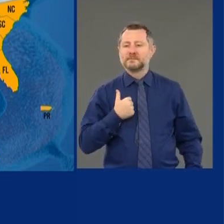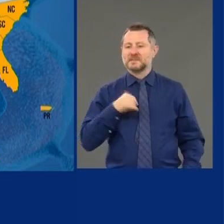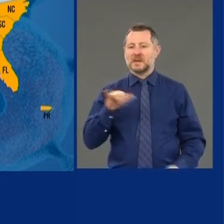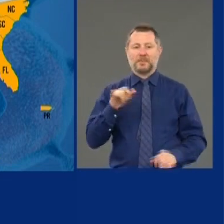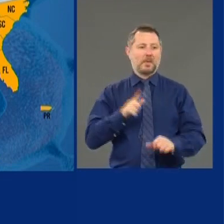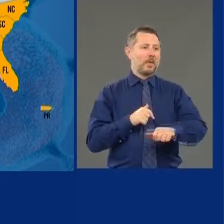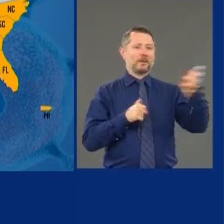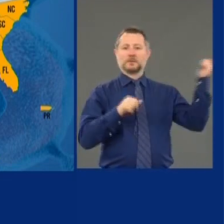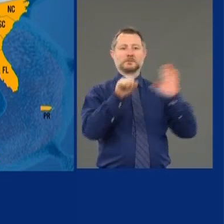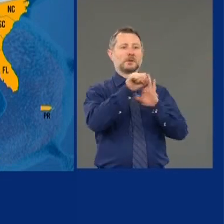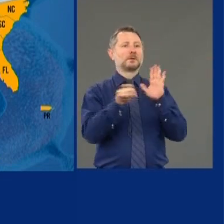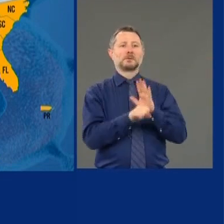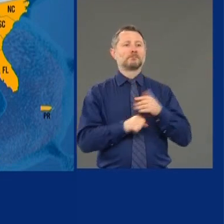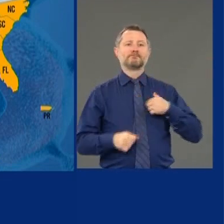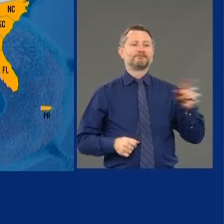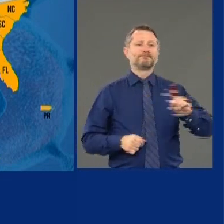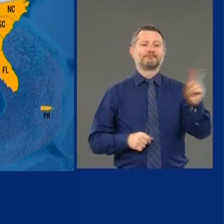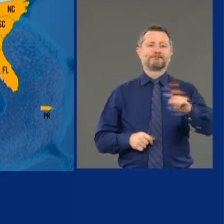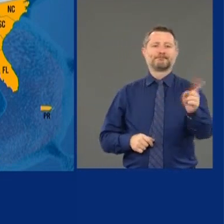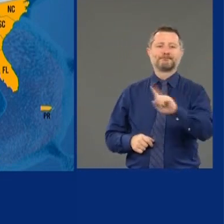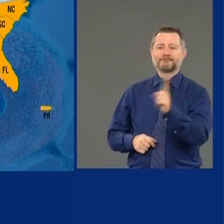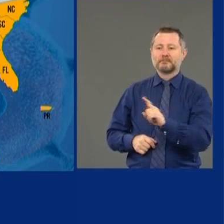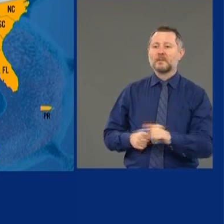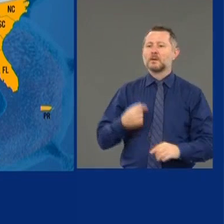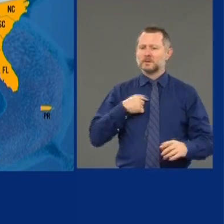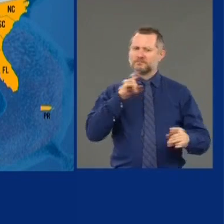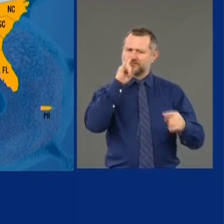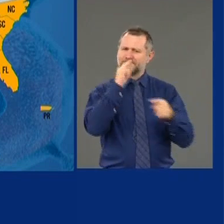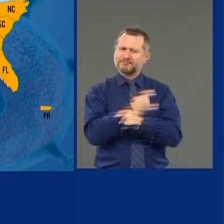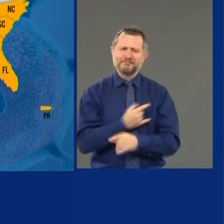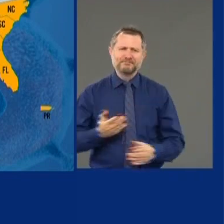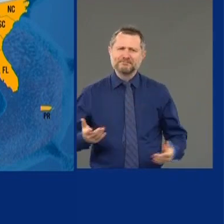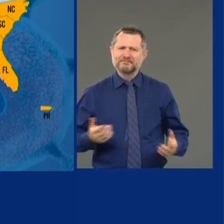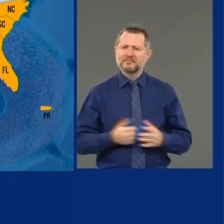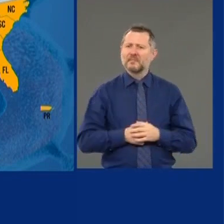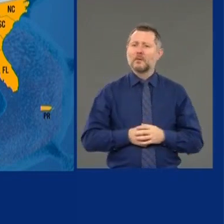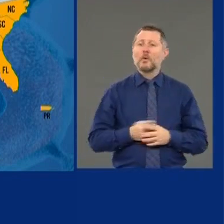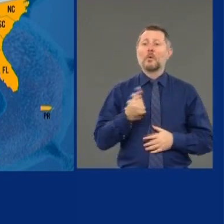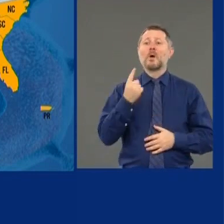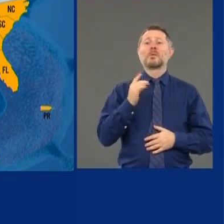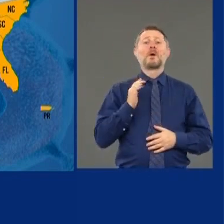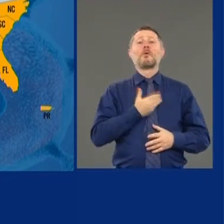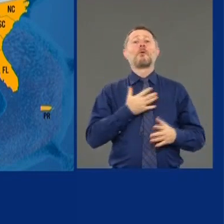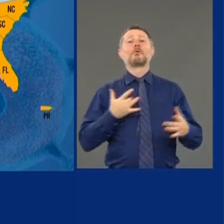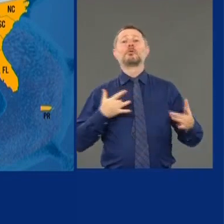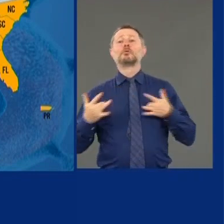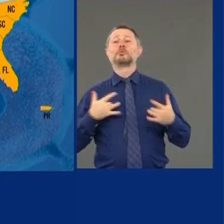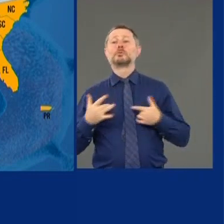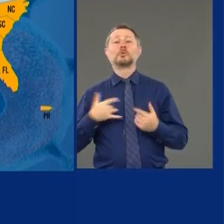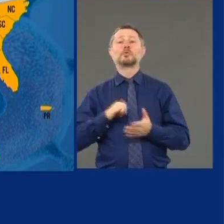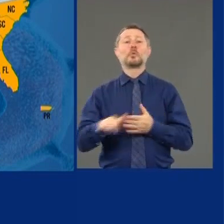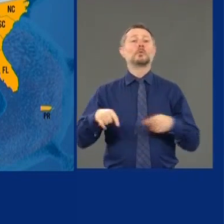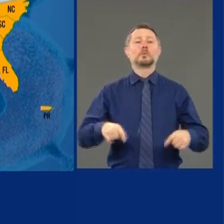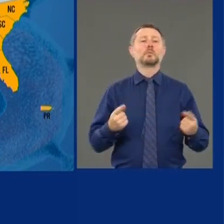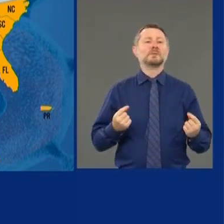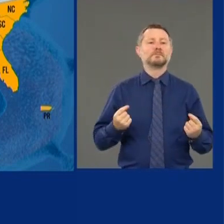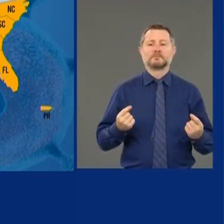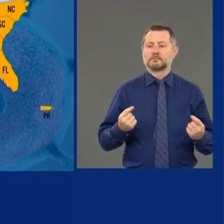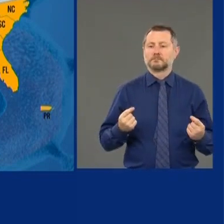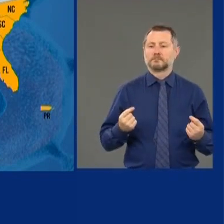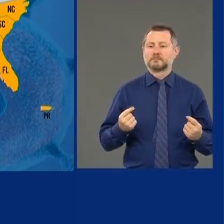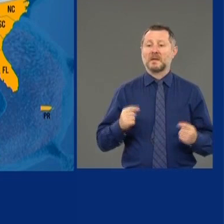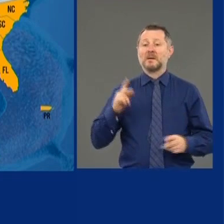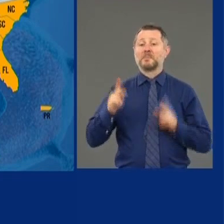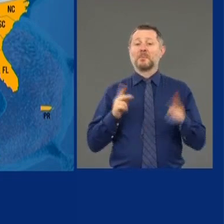states. Talk about a great irony. One of our concerns now in New York is that people